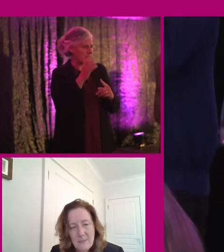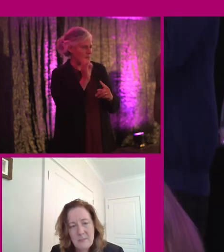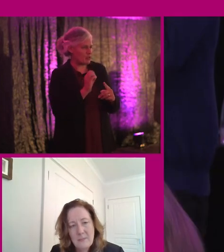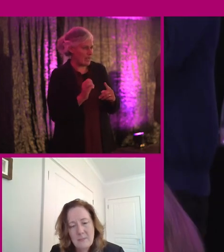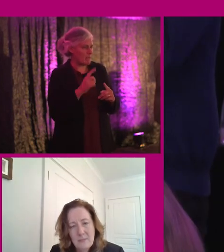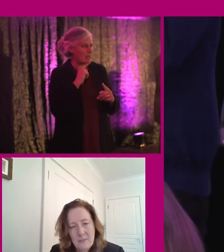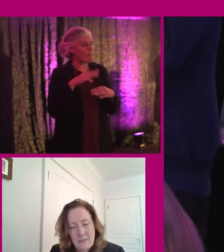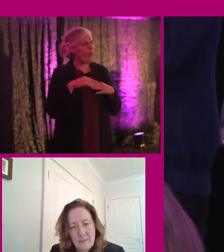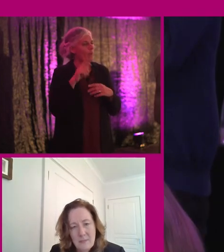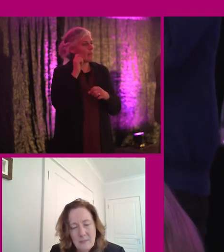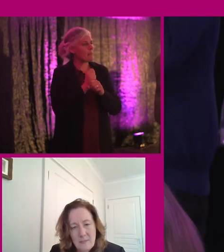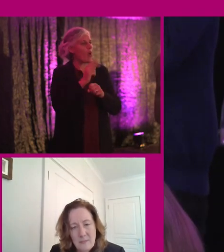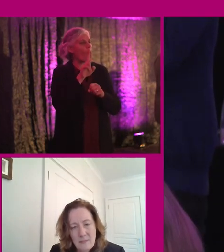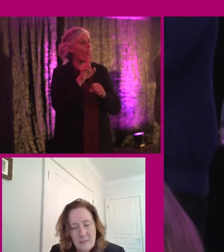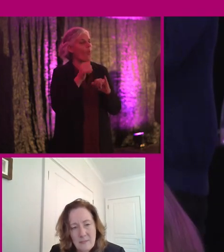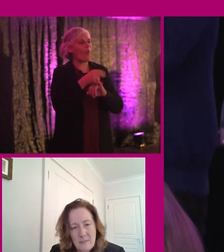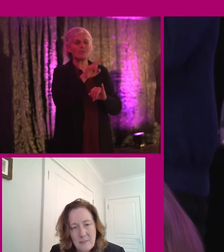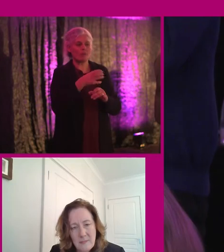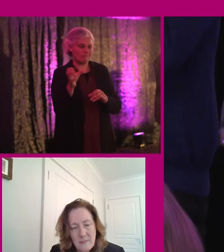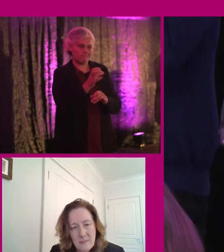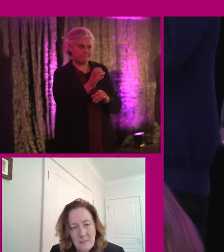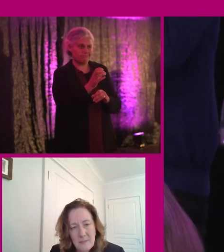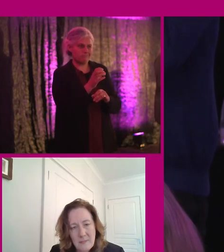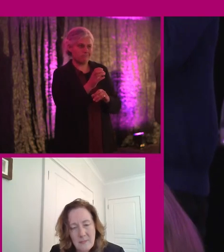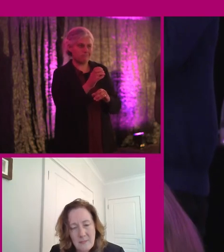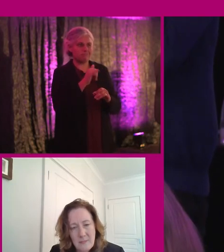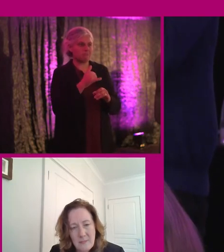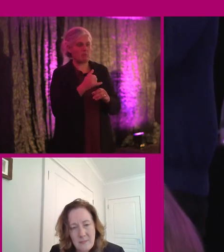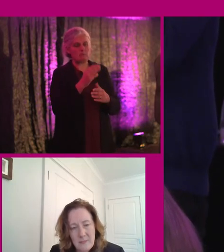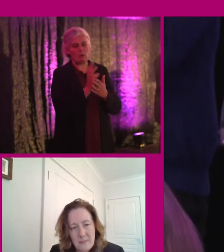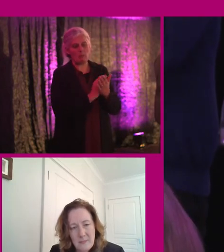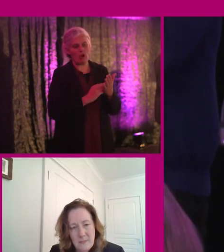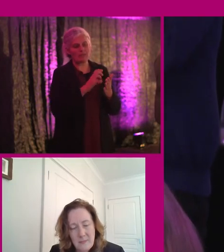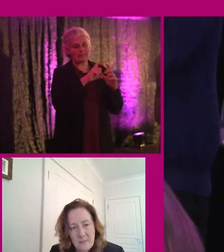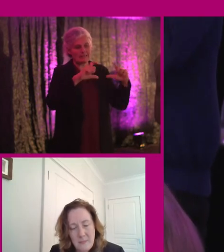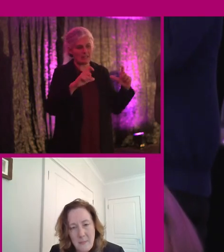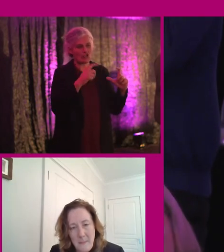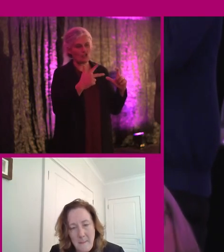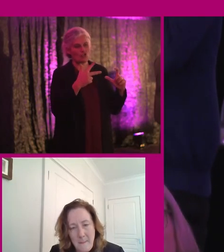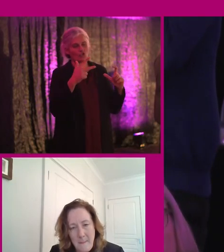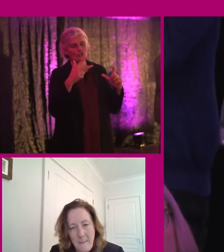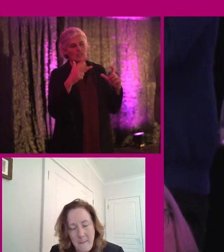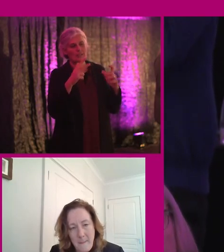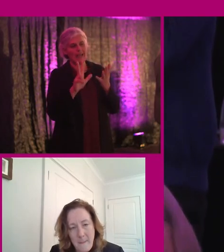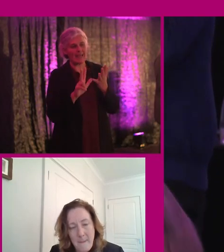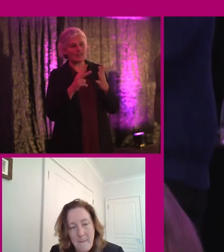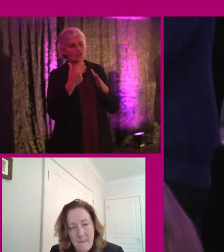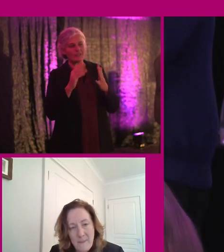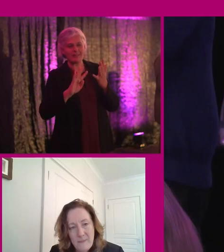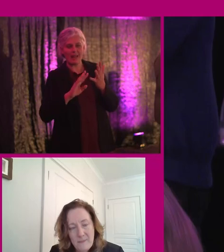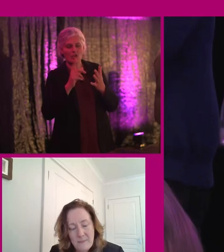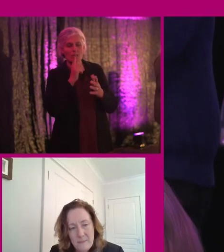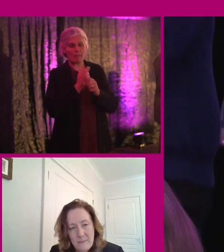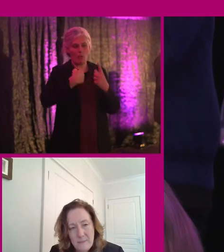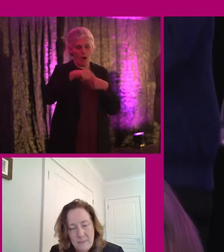to those that don't, including maybe Section 38, Section 39, talking about in our own sector within